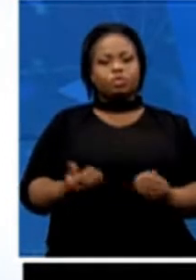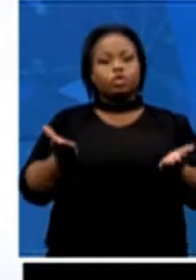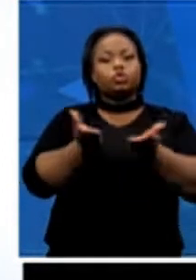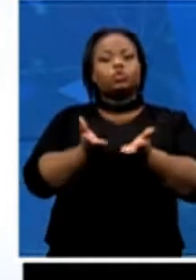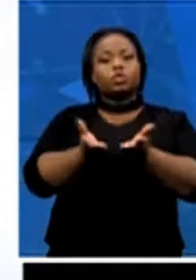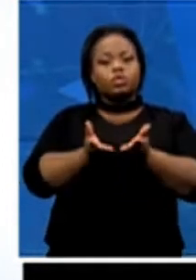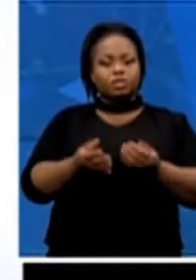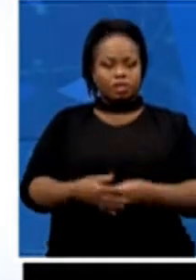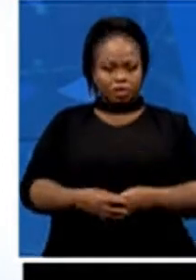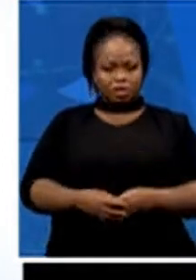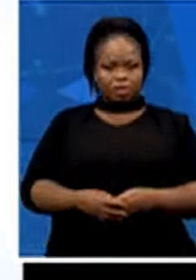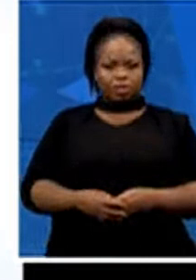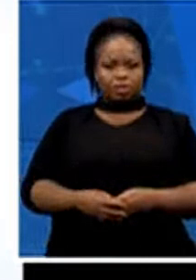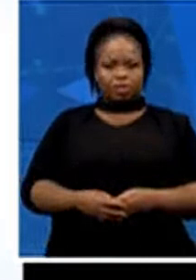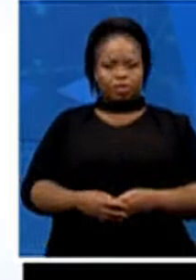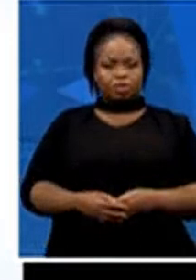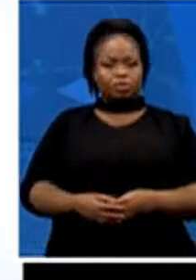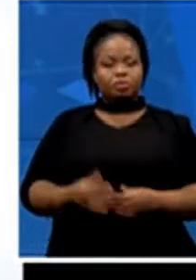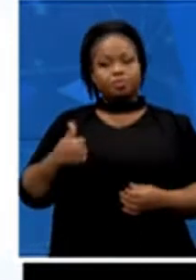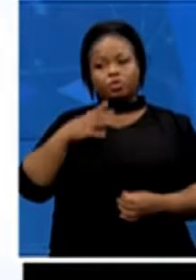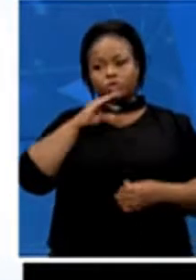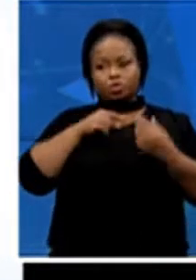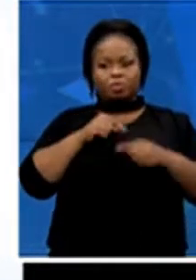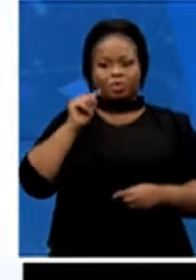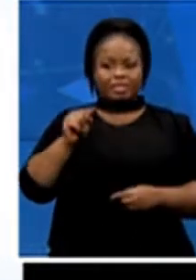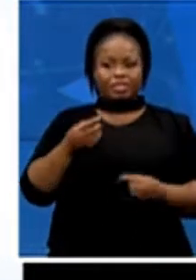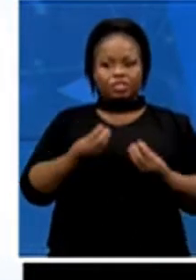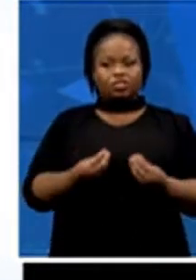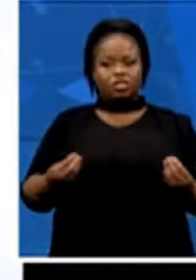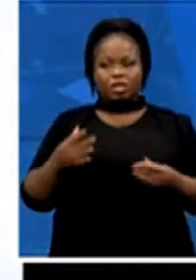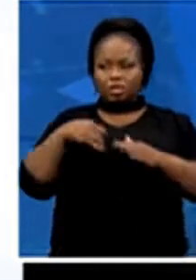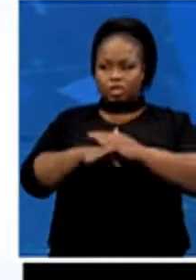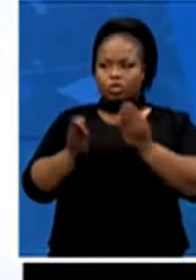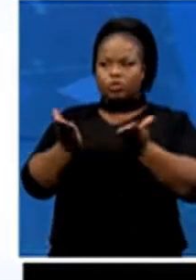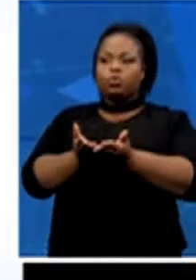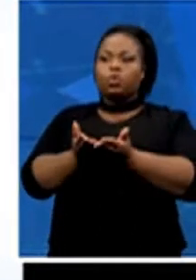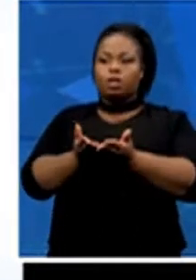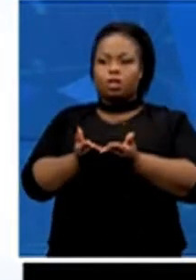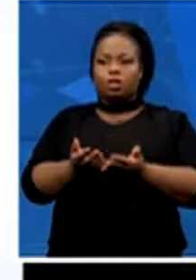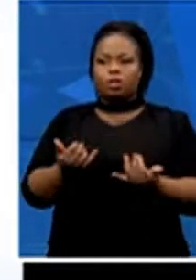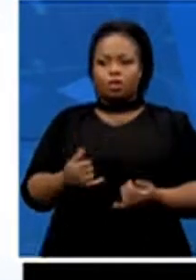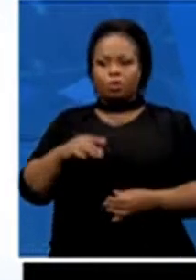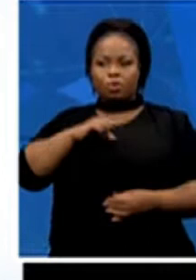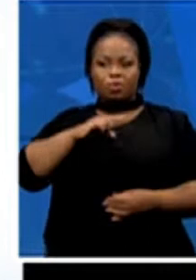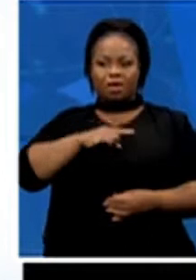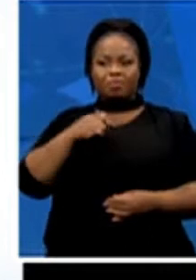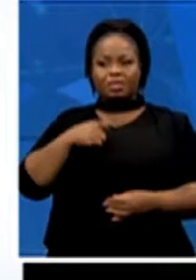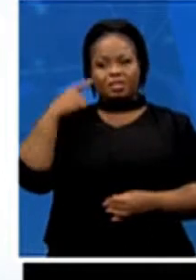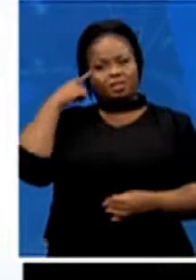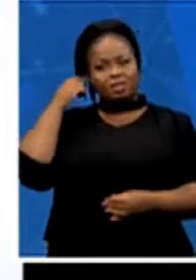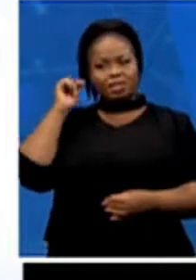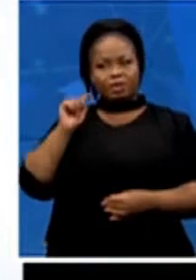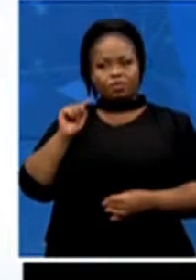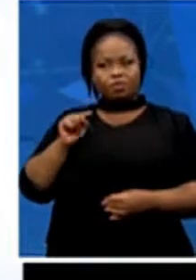talk about where these kids all went to school just now. But I think what has really came out of this research from a summary point of view